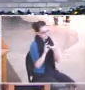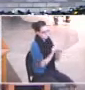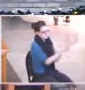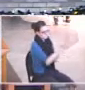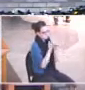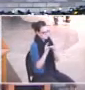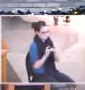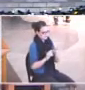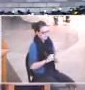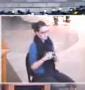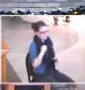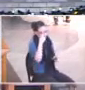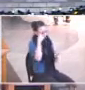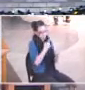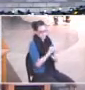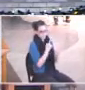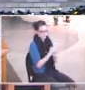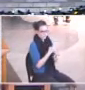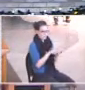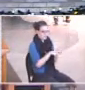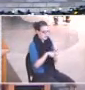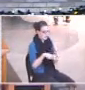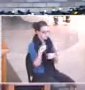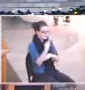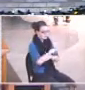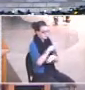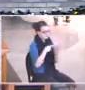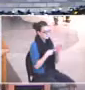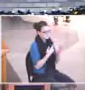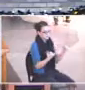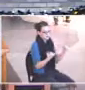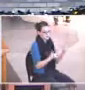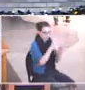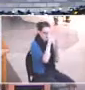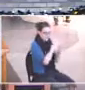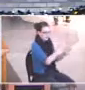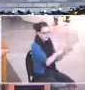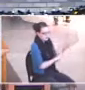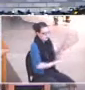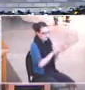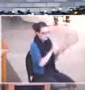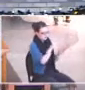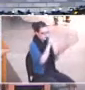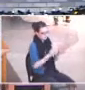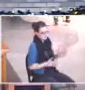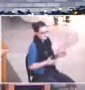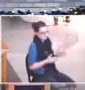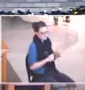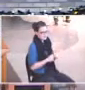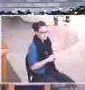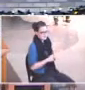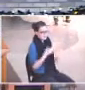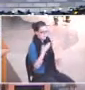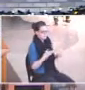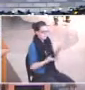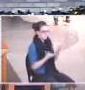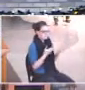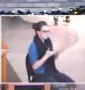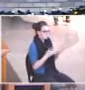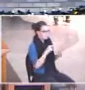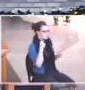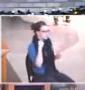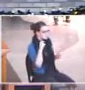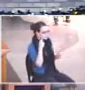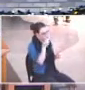And it's appropriate, too, on a day like today, when we're honoring our college students, and maybe a pastoral word to